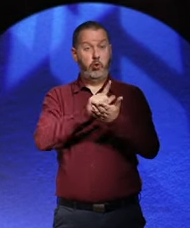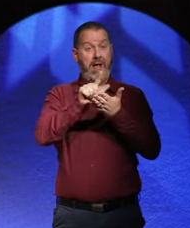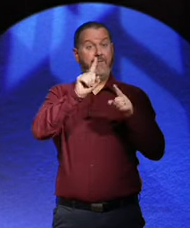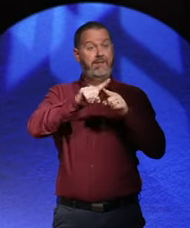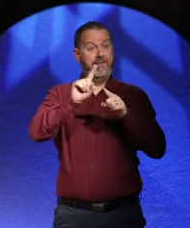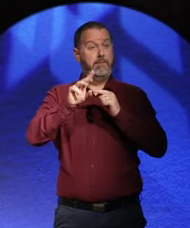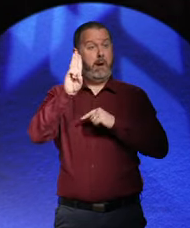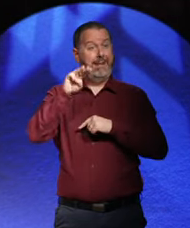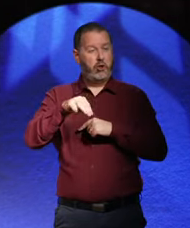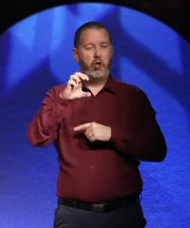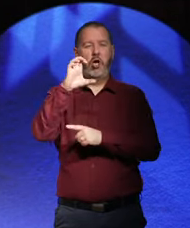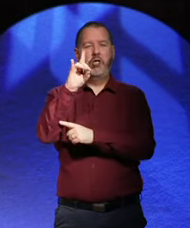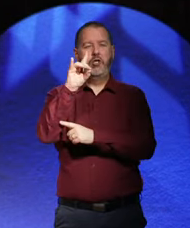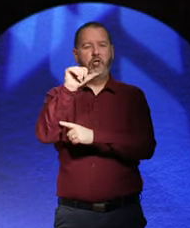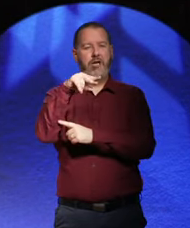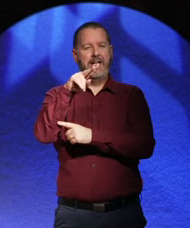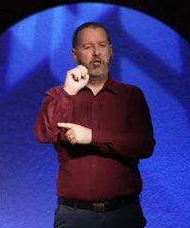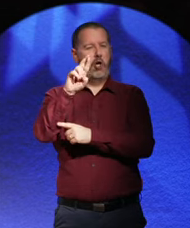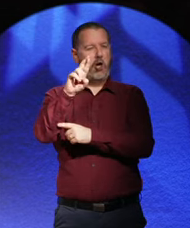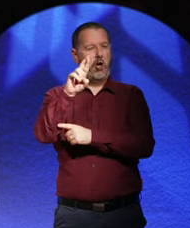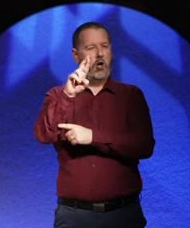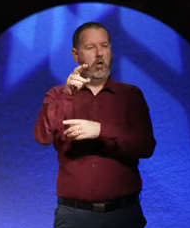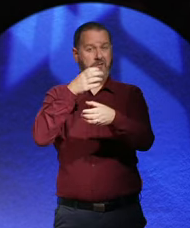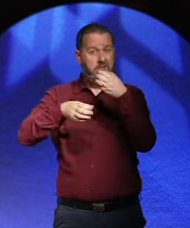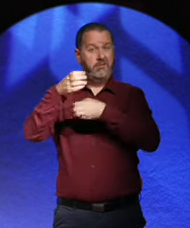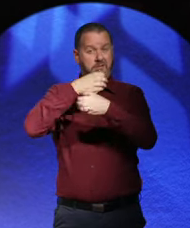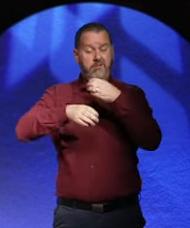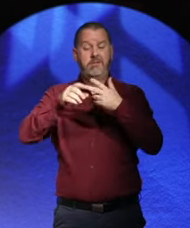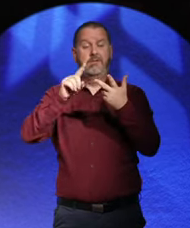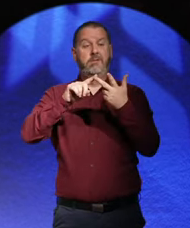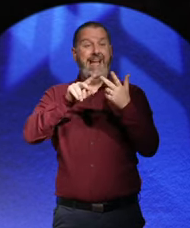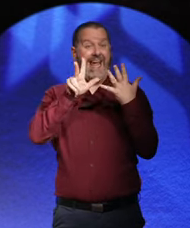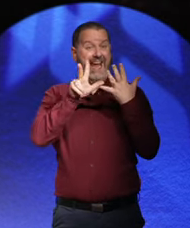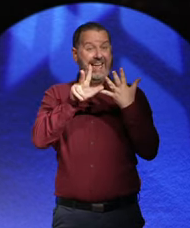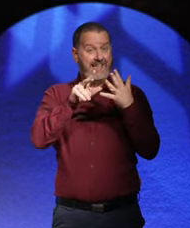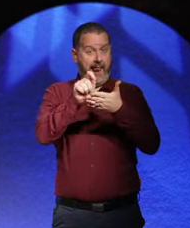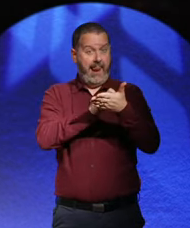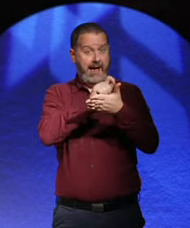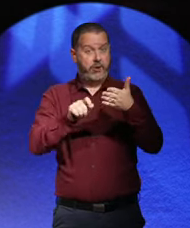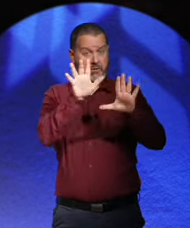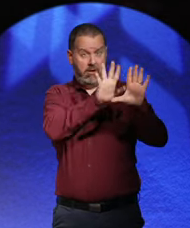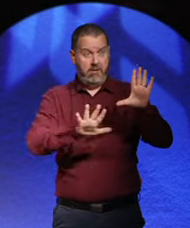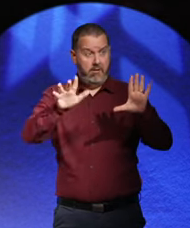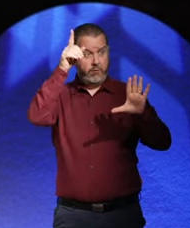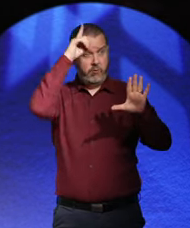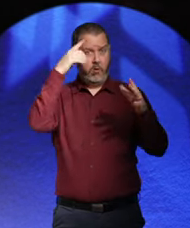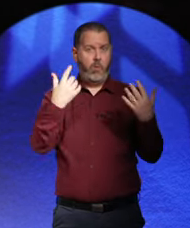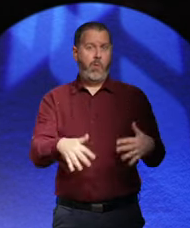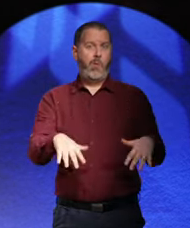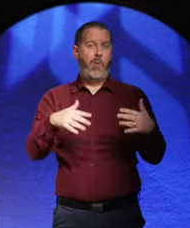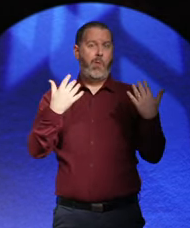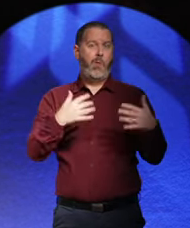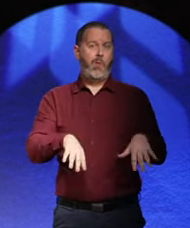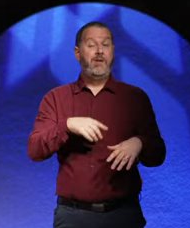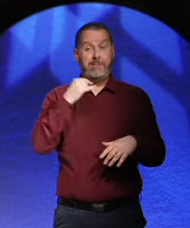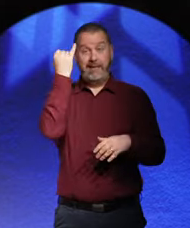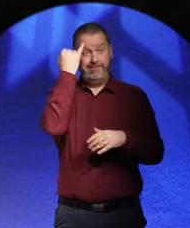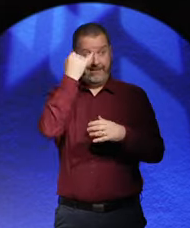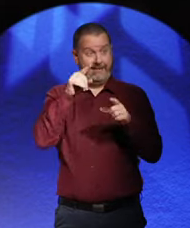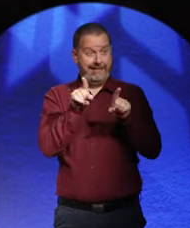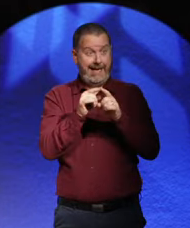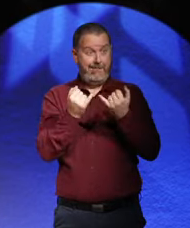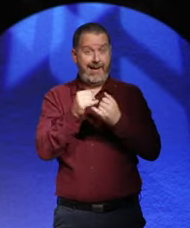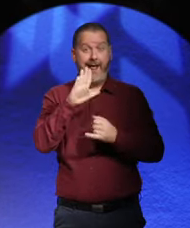and there were eight national elections. So, you know, imagine a series of governments led by Liz Truss that